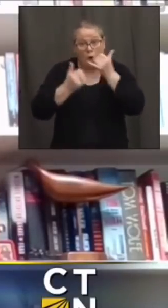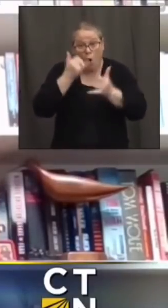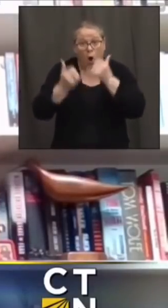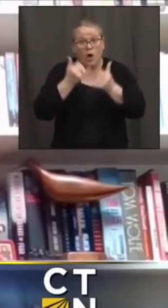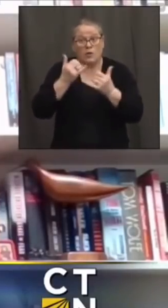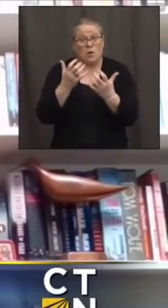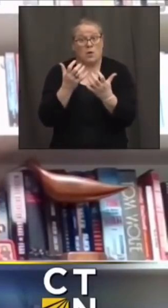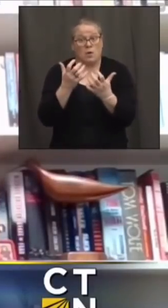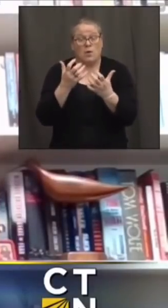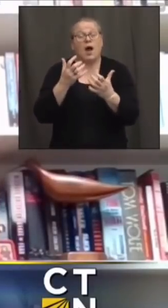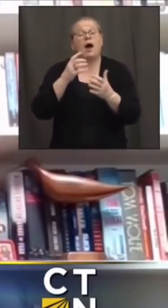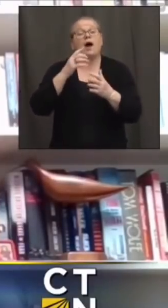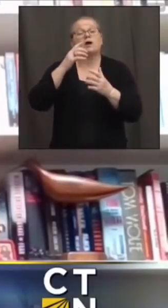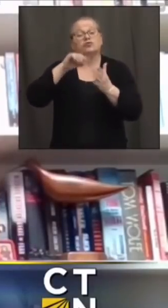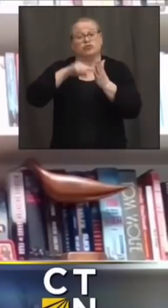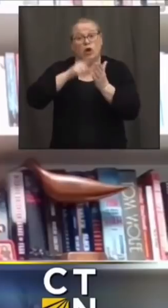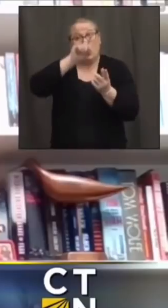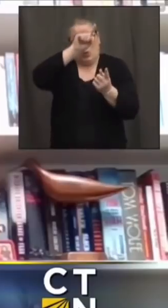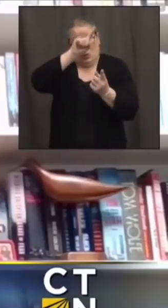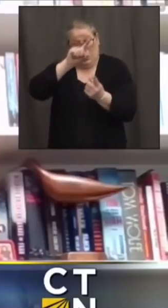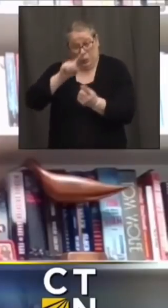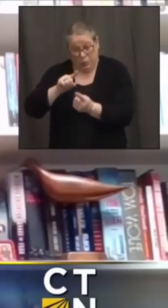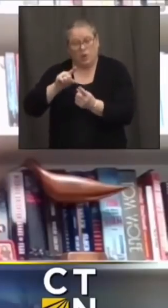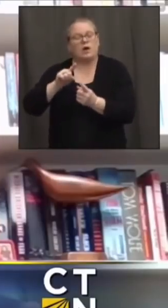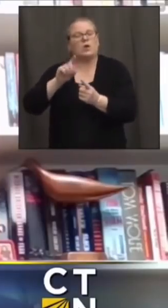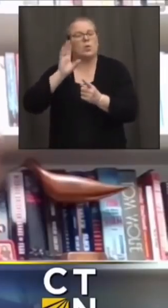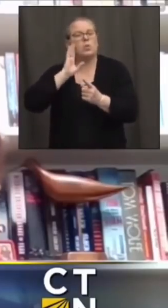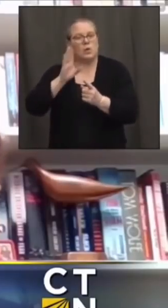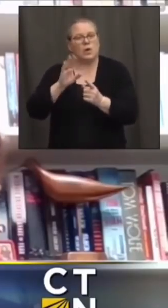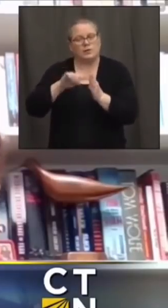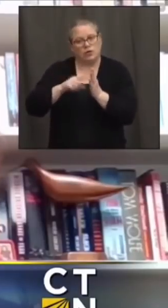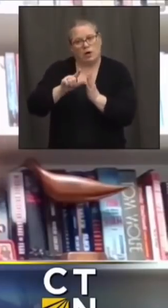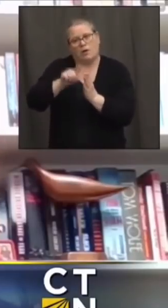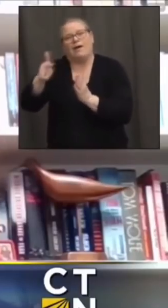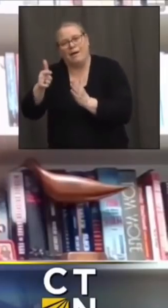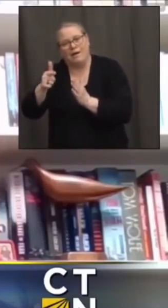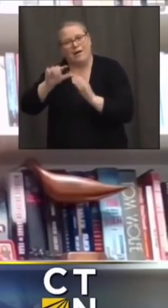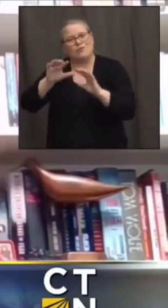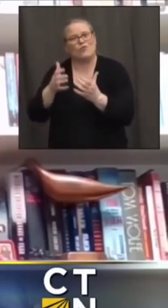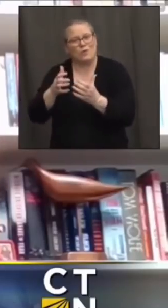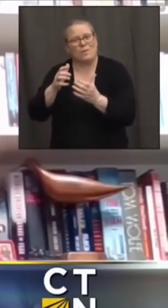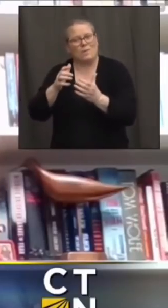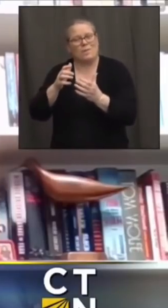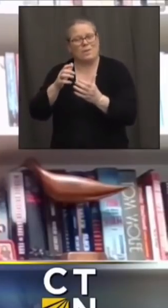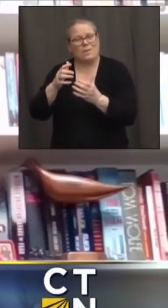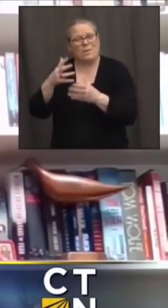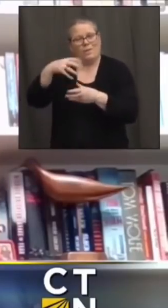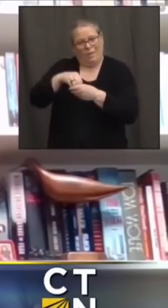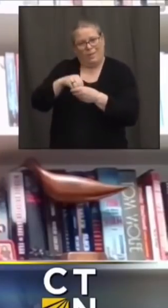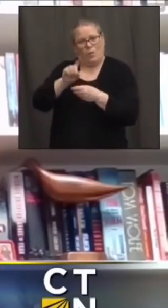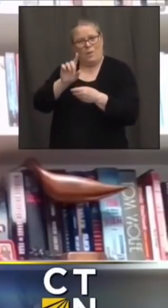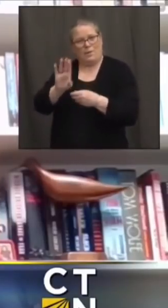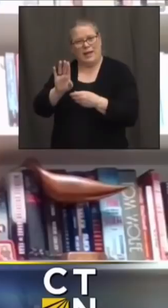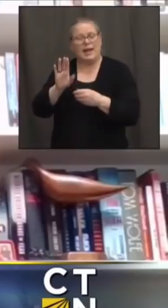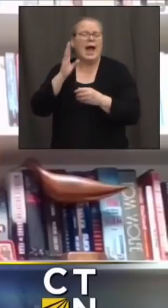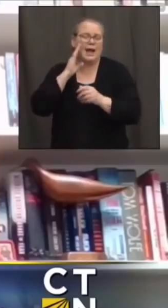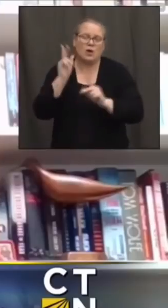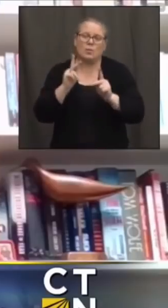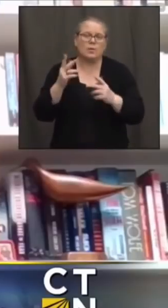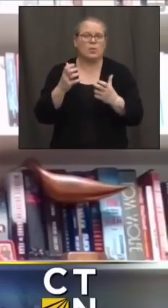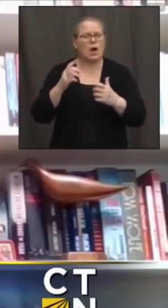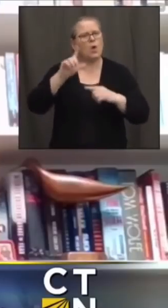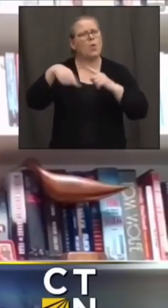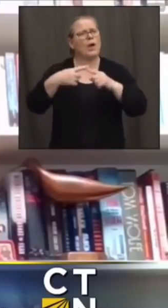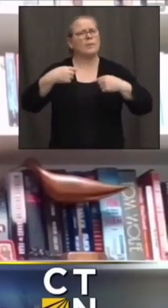start pivoting to uh other groups within 1b i realize that that people want uh details about when will i be next